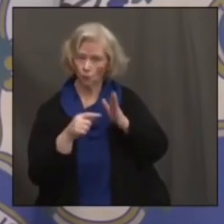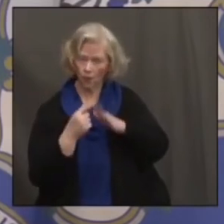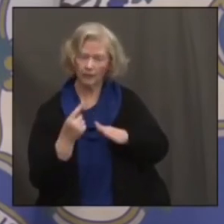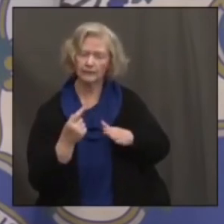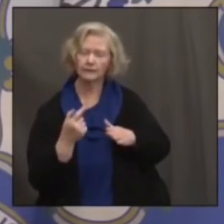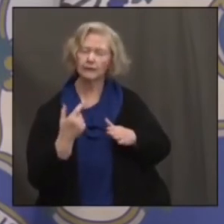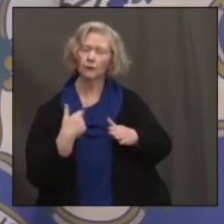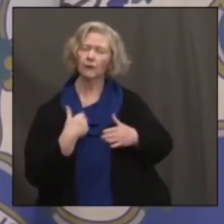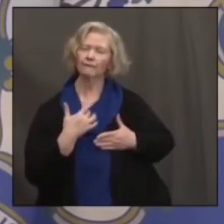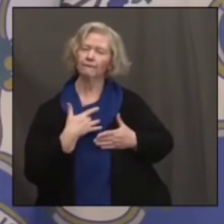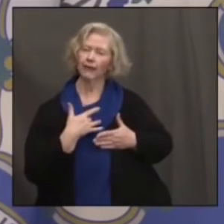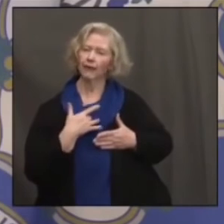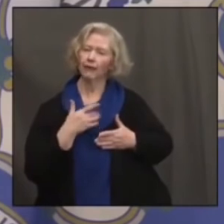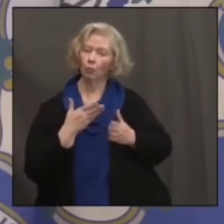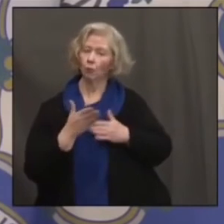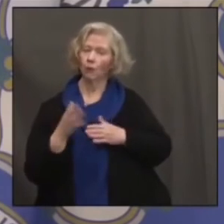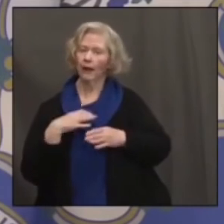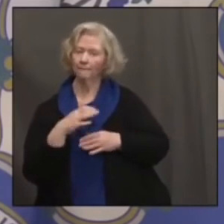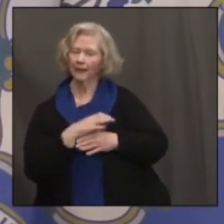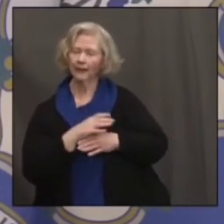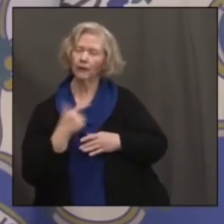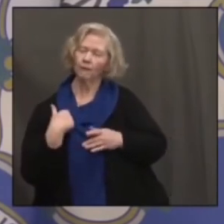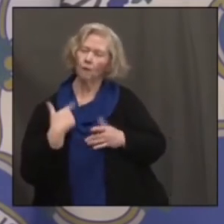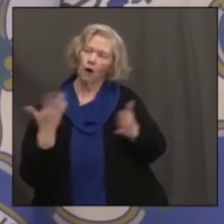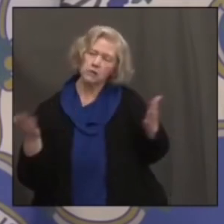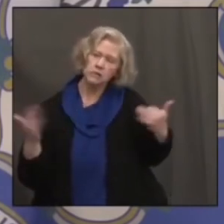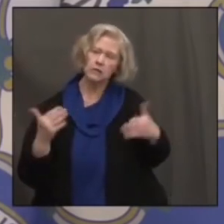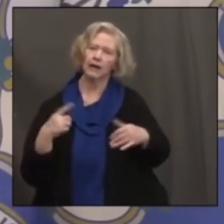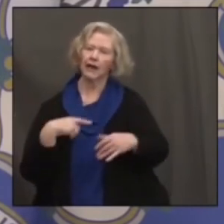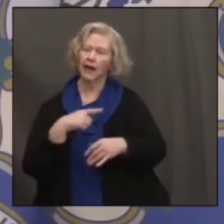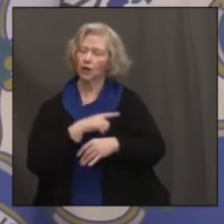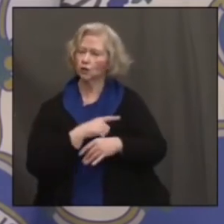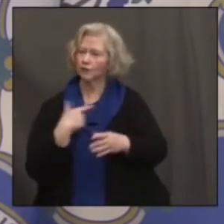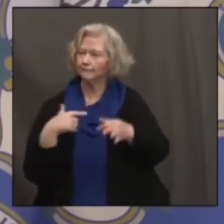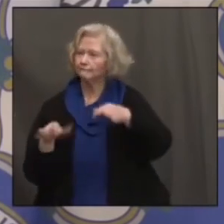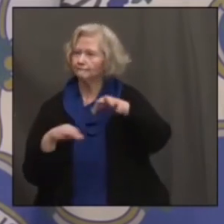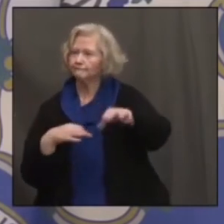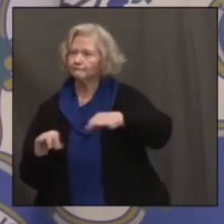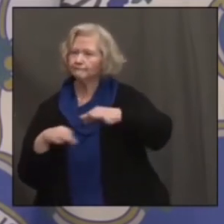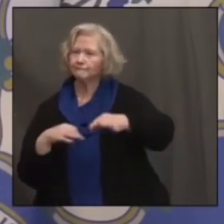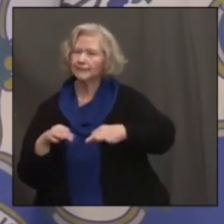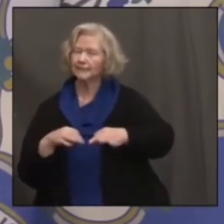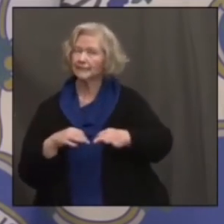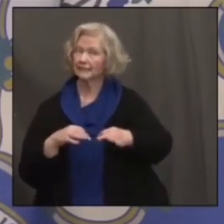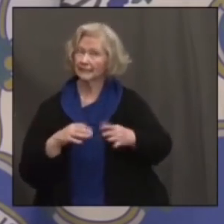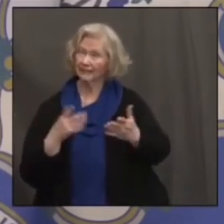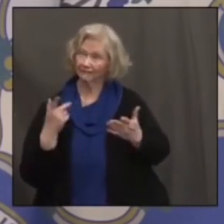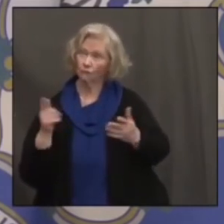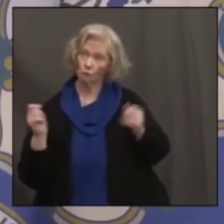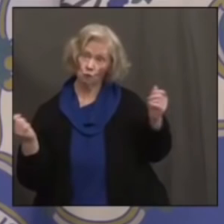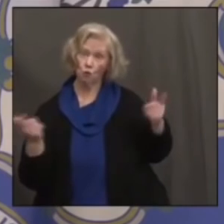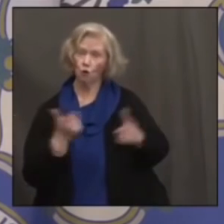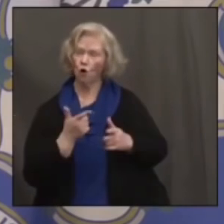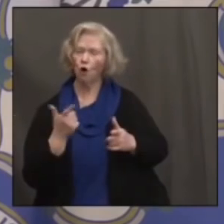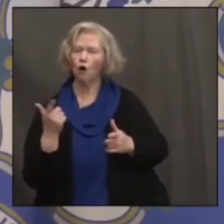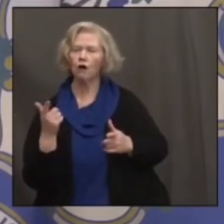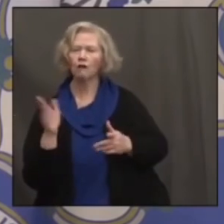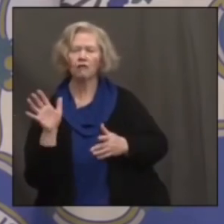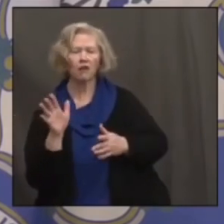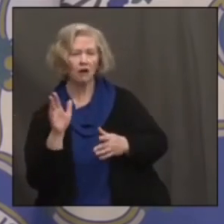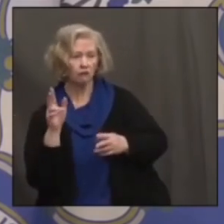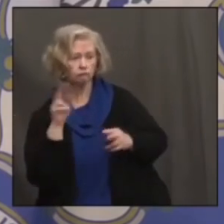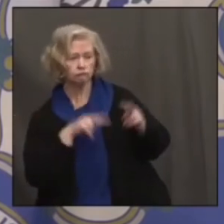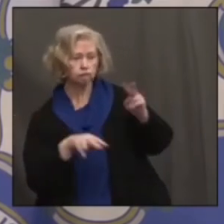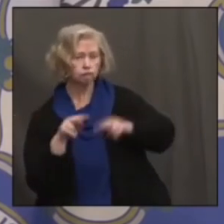get the legislature to weigh in and say, given vaccinations, given some of the other imperatives out there, if they would all weigh in and state this, would probably